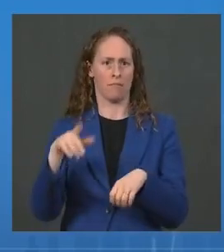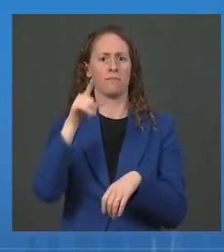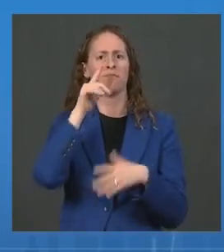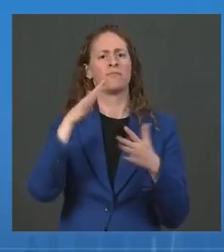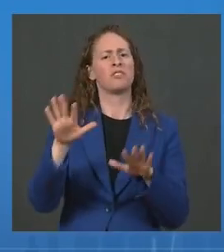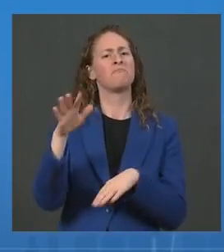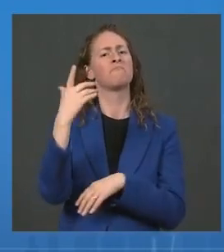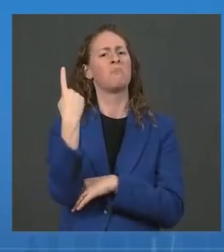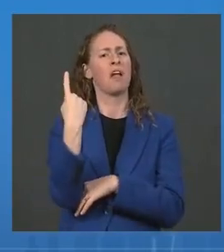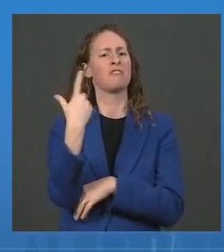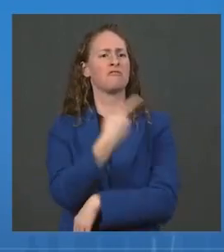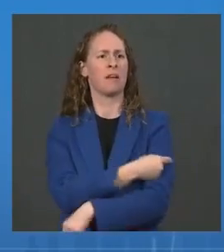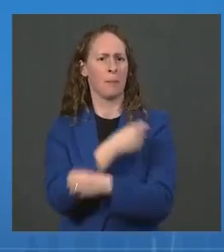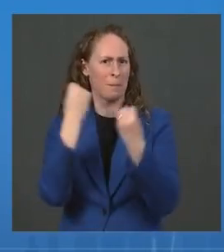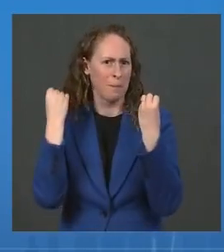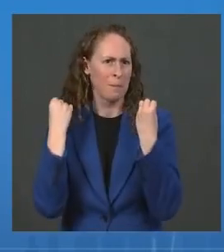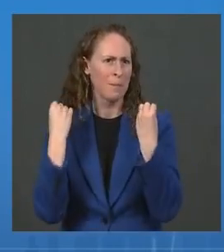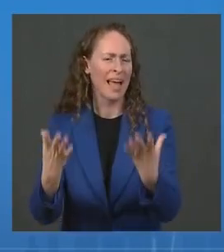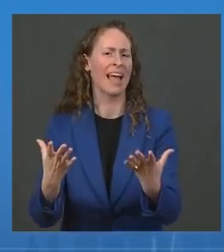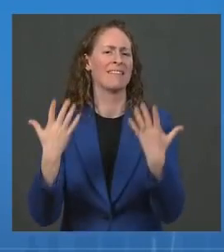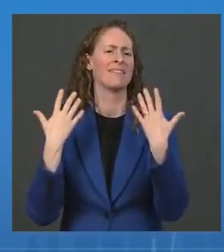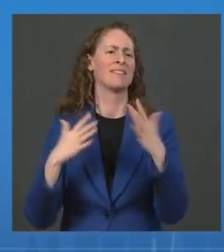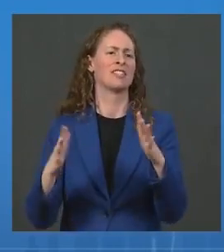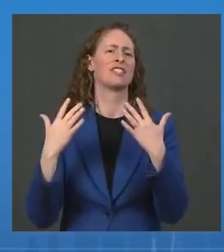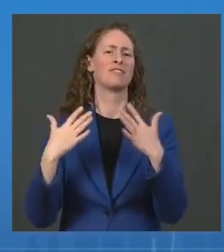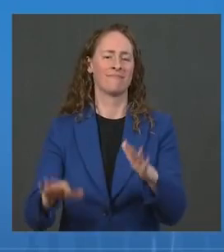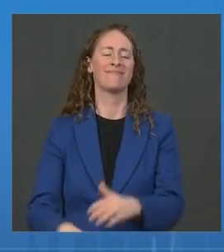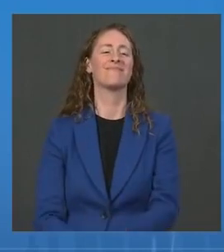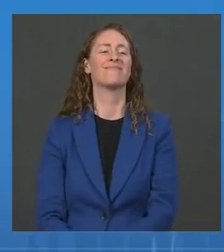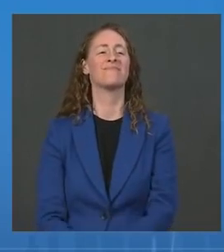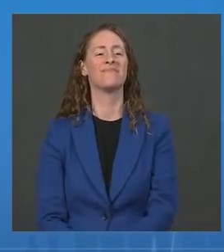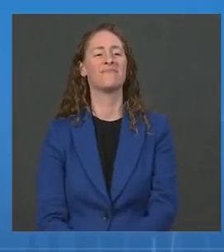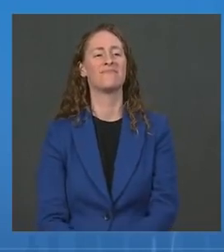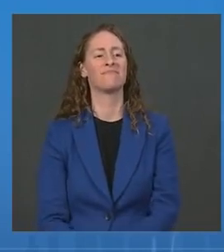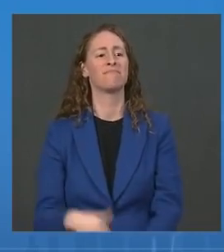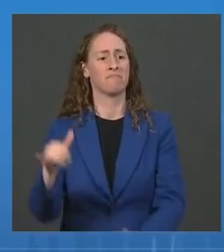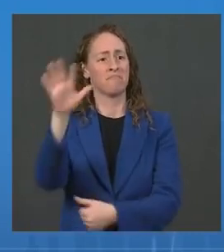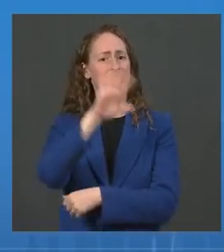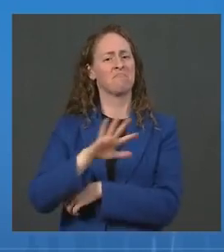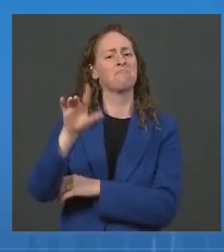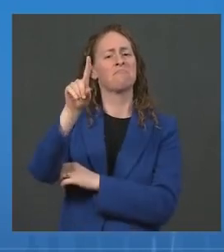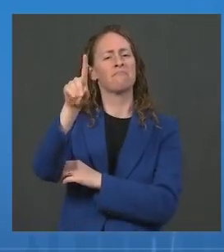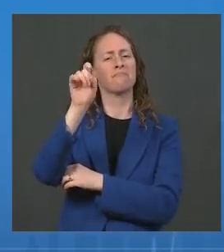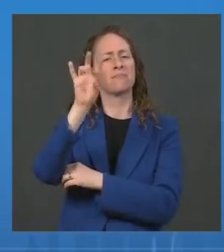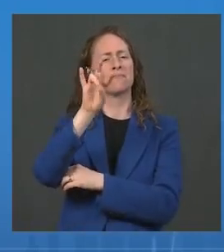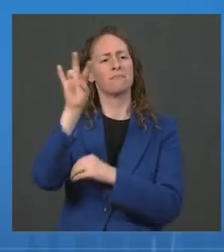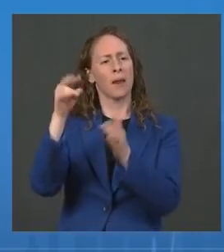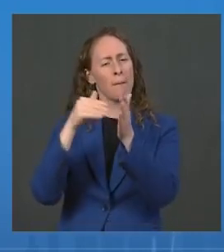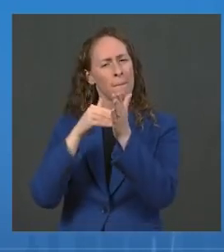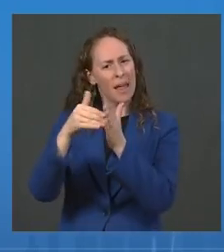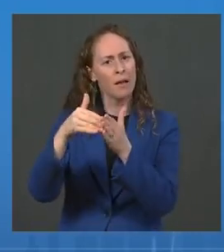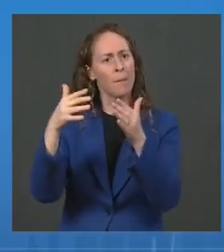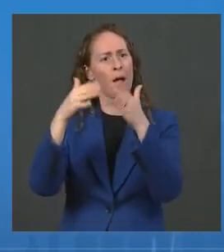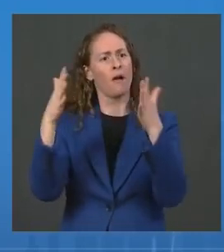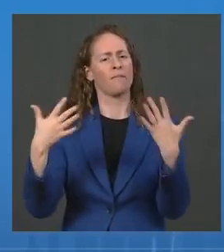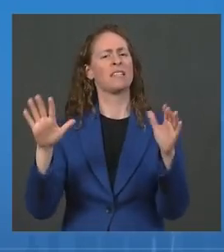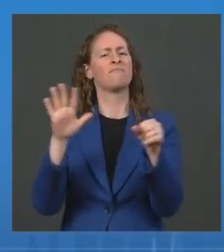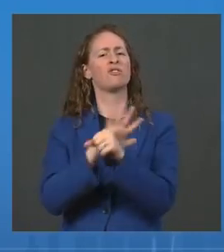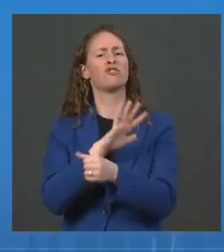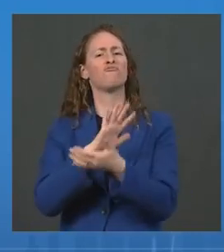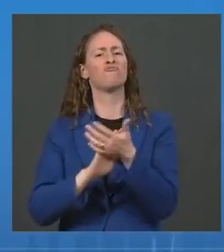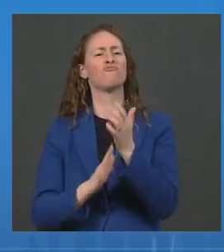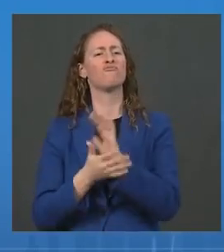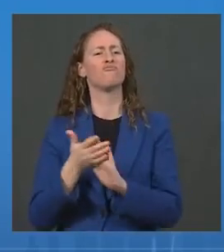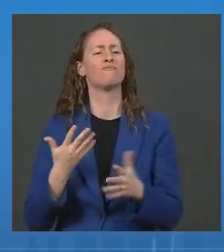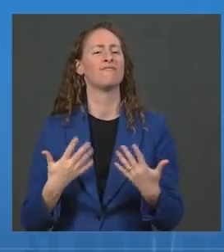And now, over 177 million Americans are fully vaccinated. That's up from just 2 million when the President